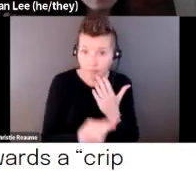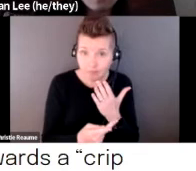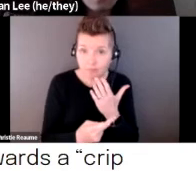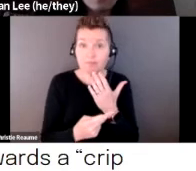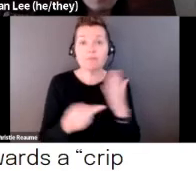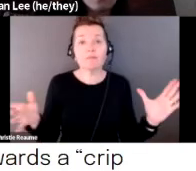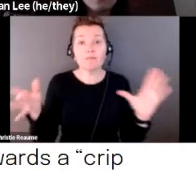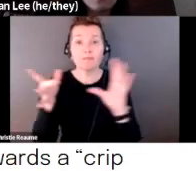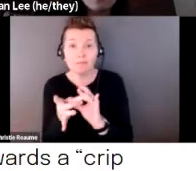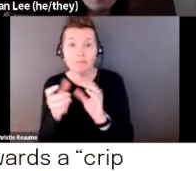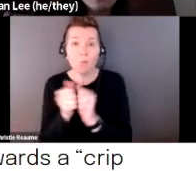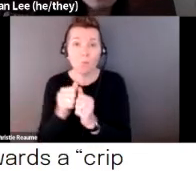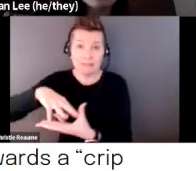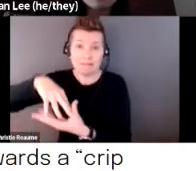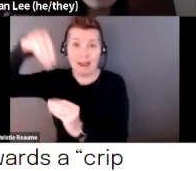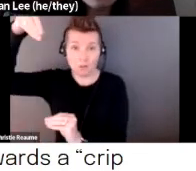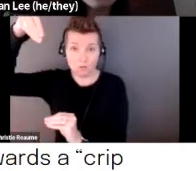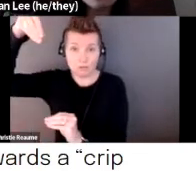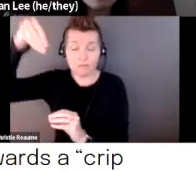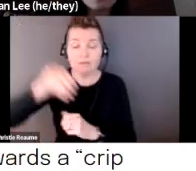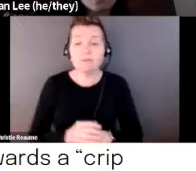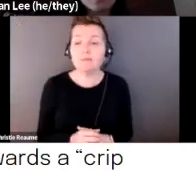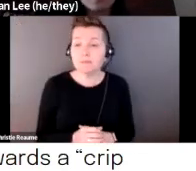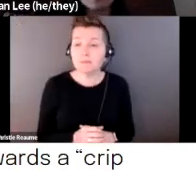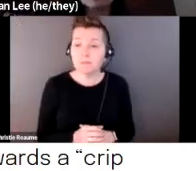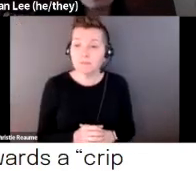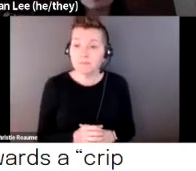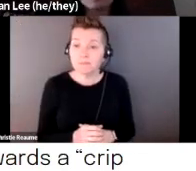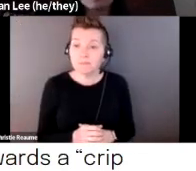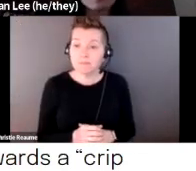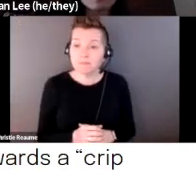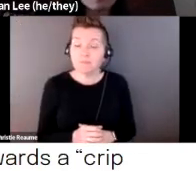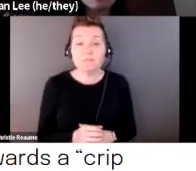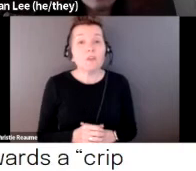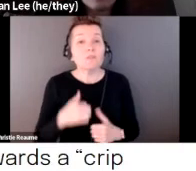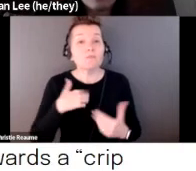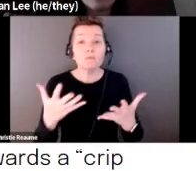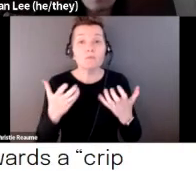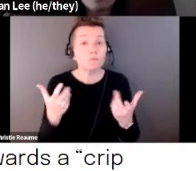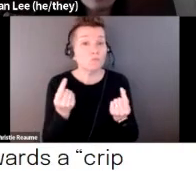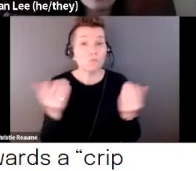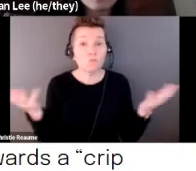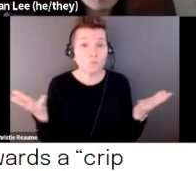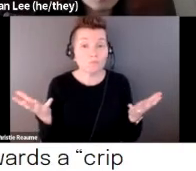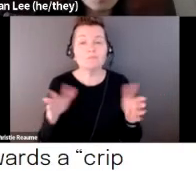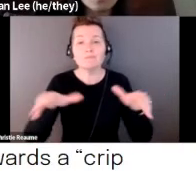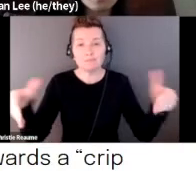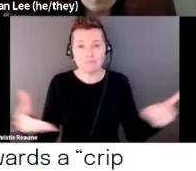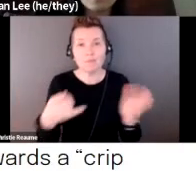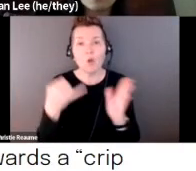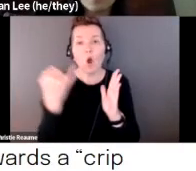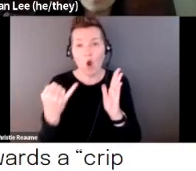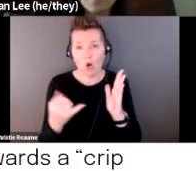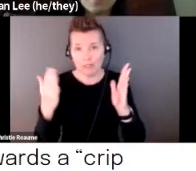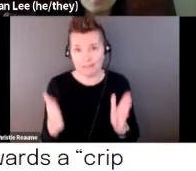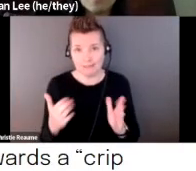Tangled. Um, and what we're going to do first is I'm going to introduce the, uh, artists who will